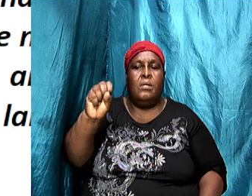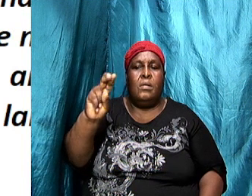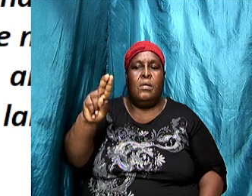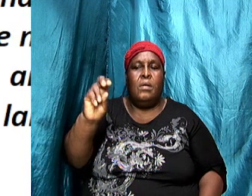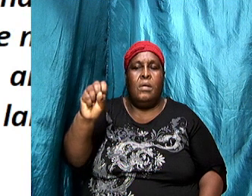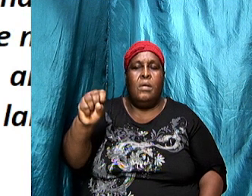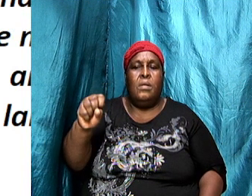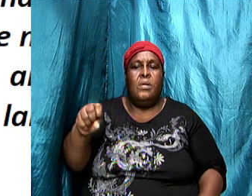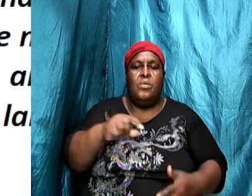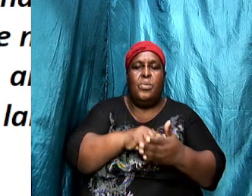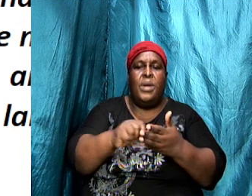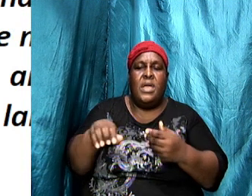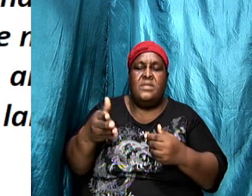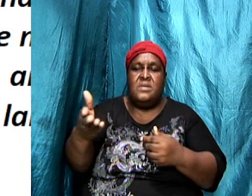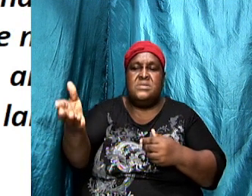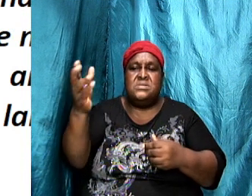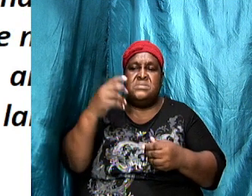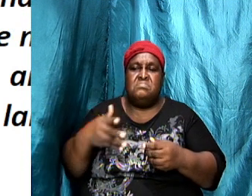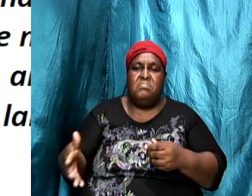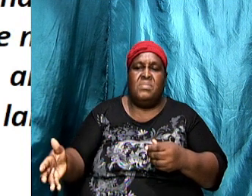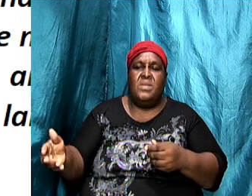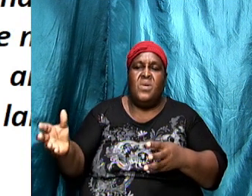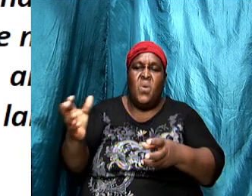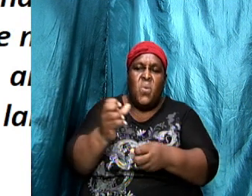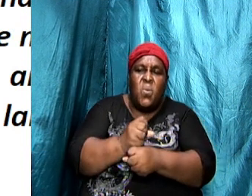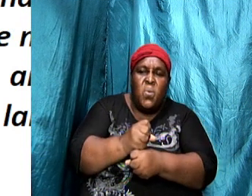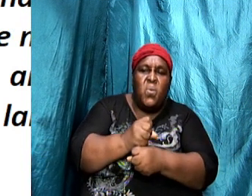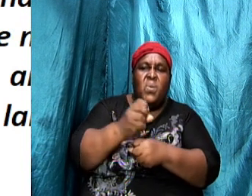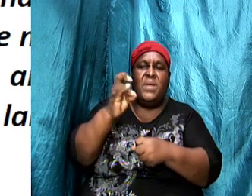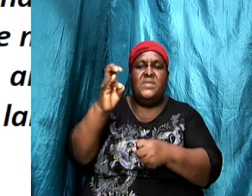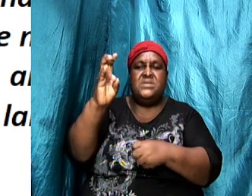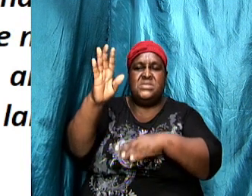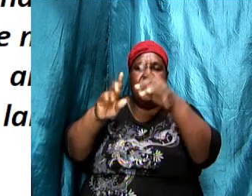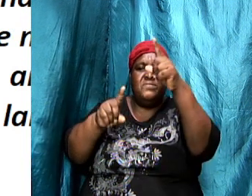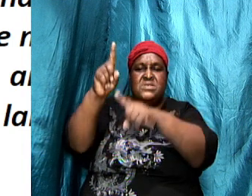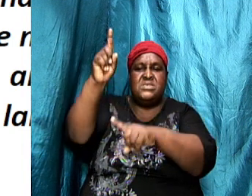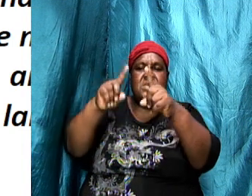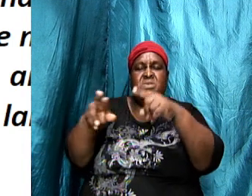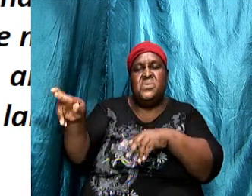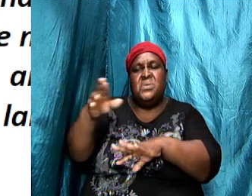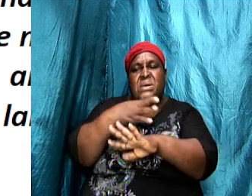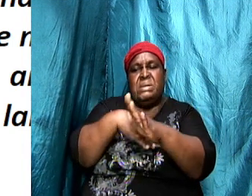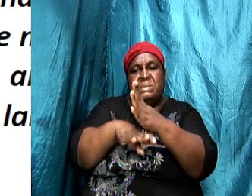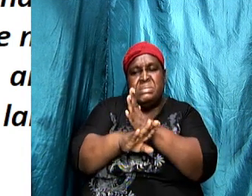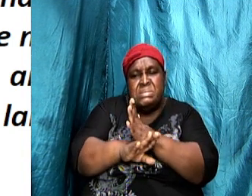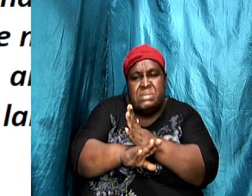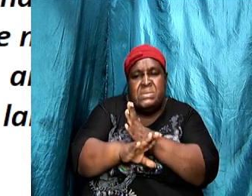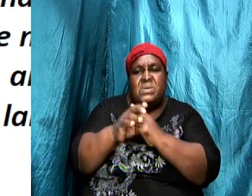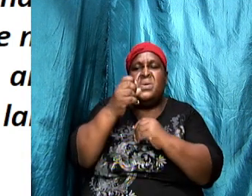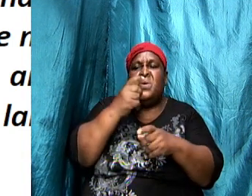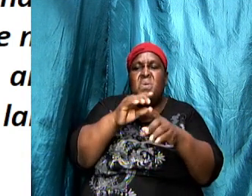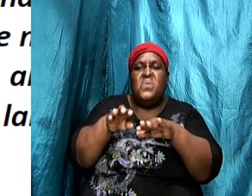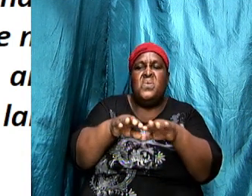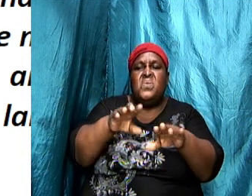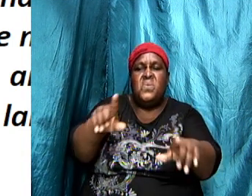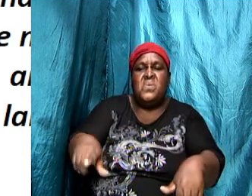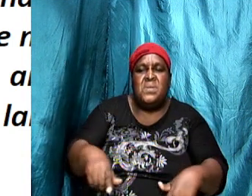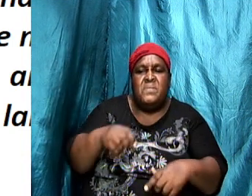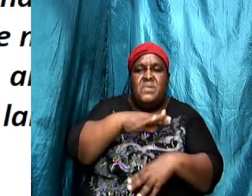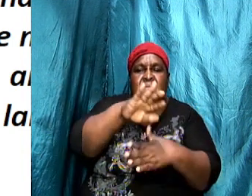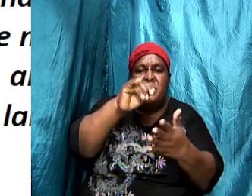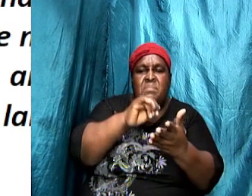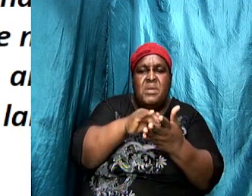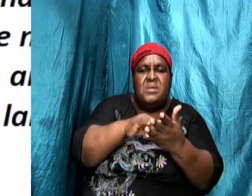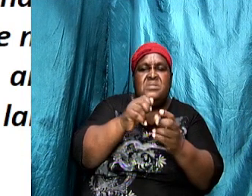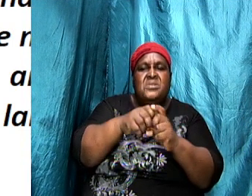these things saith he that hold the seven stars in his right hand who walk it in the midst